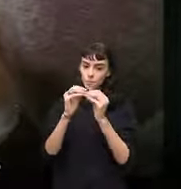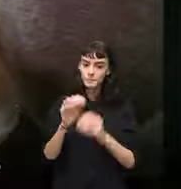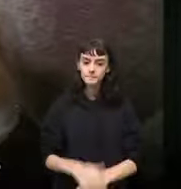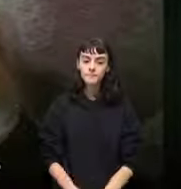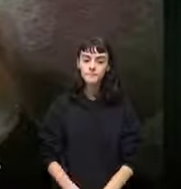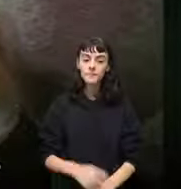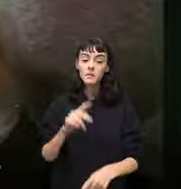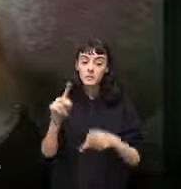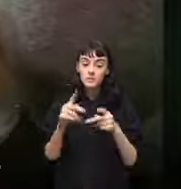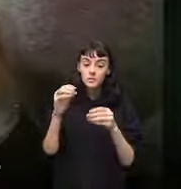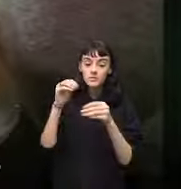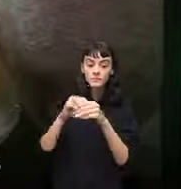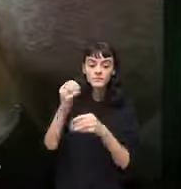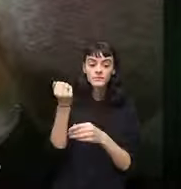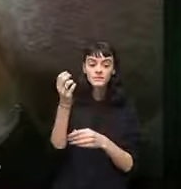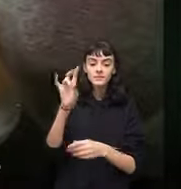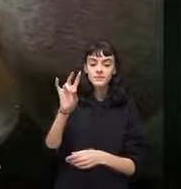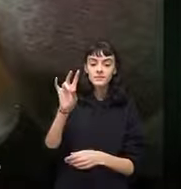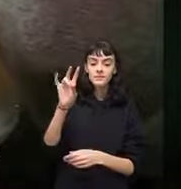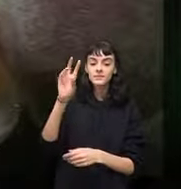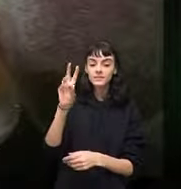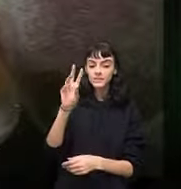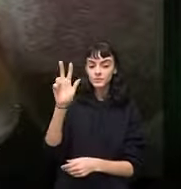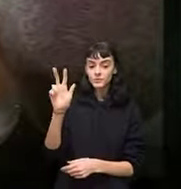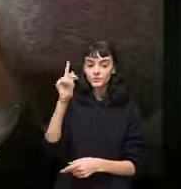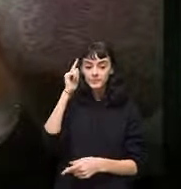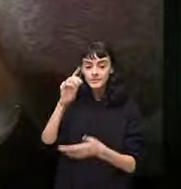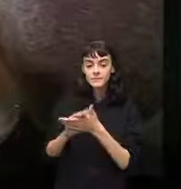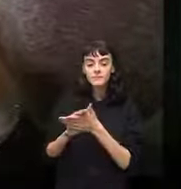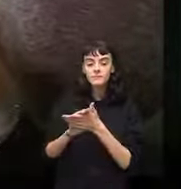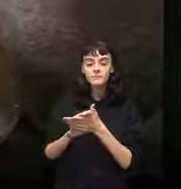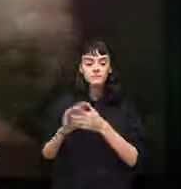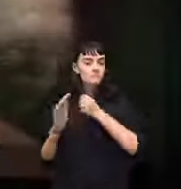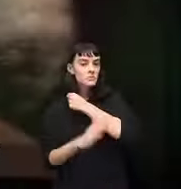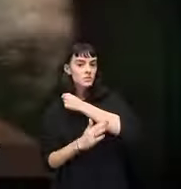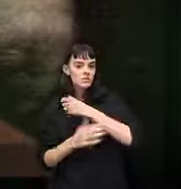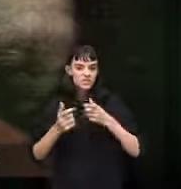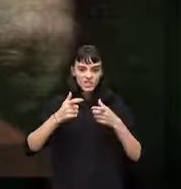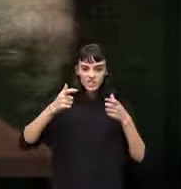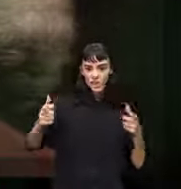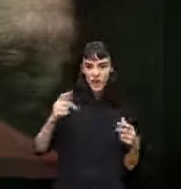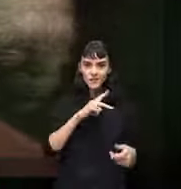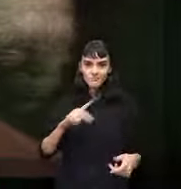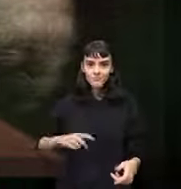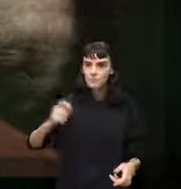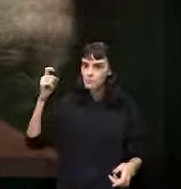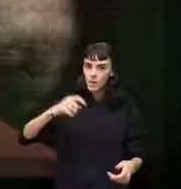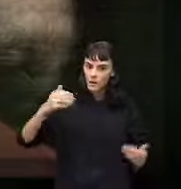nobody in 1763 dreamed that you could govern a large country without a king